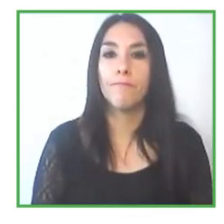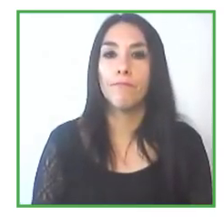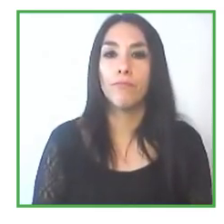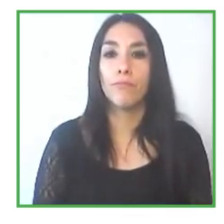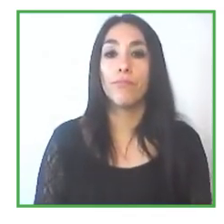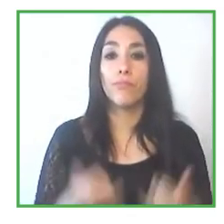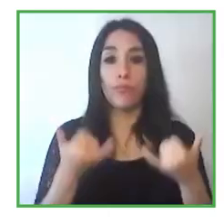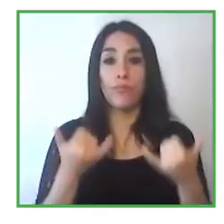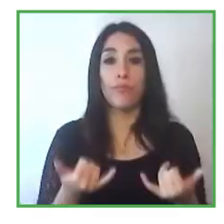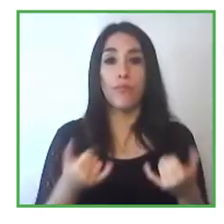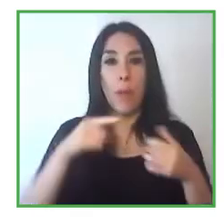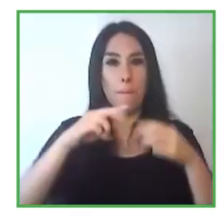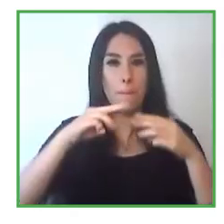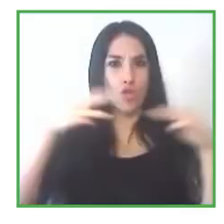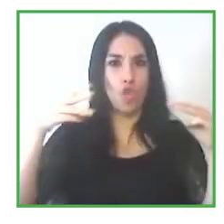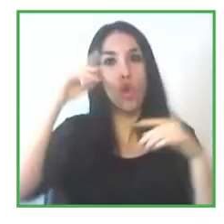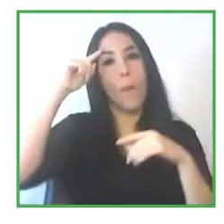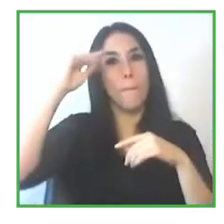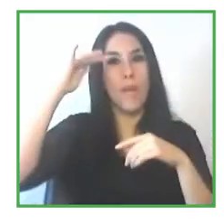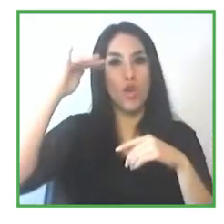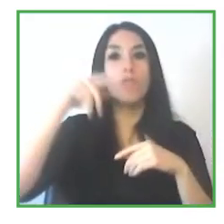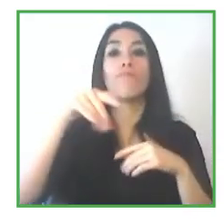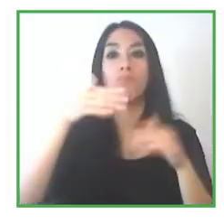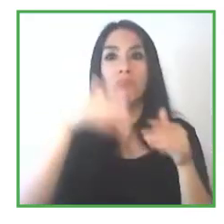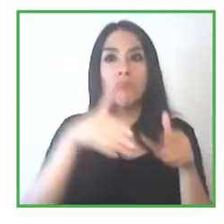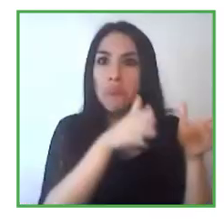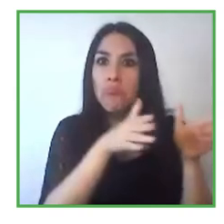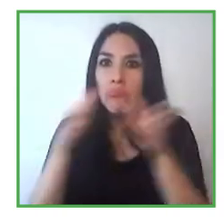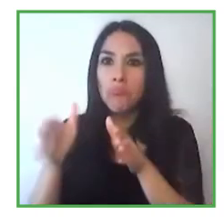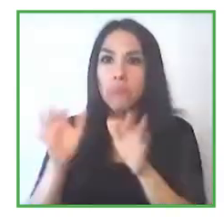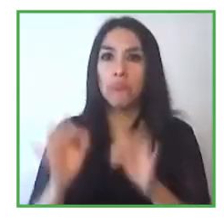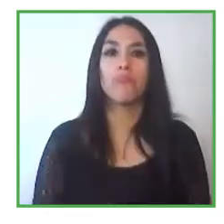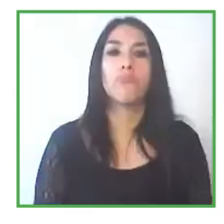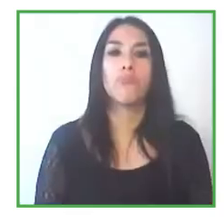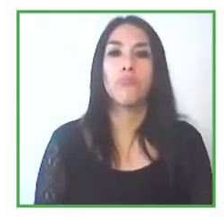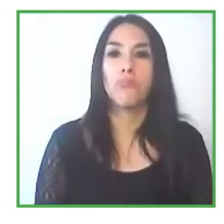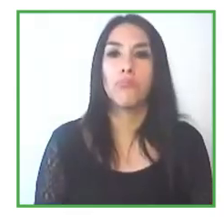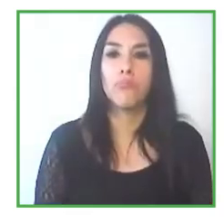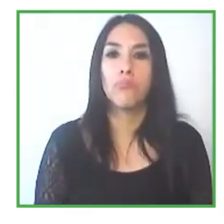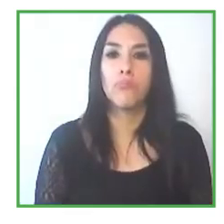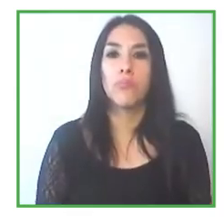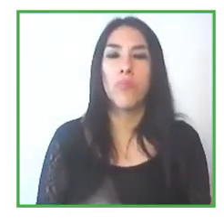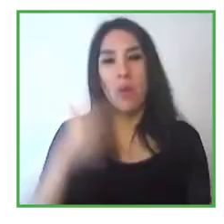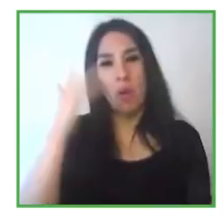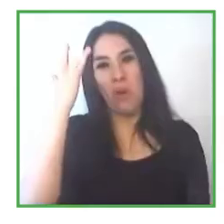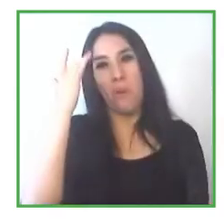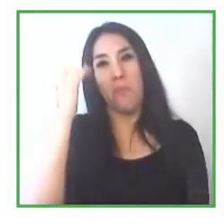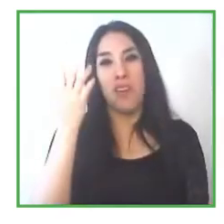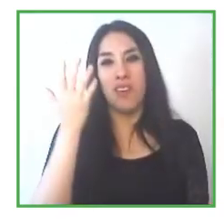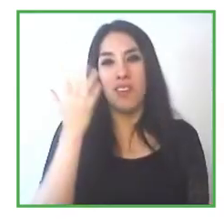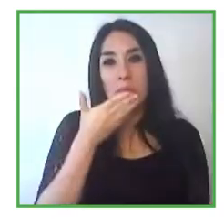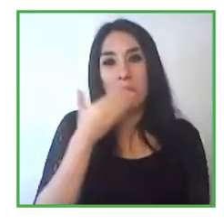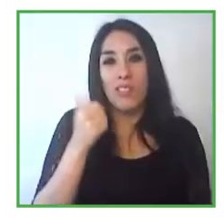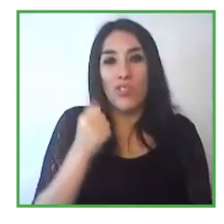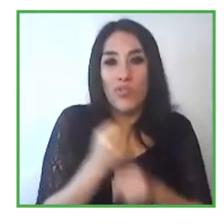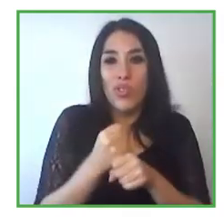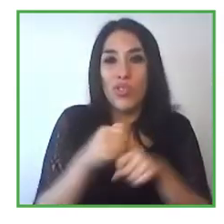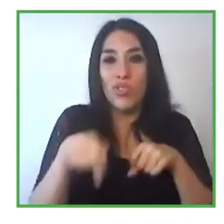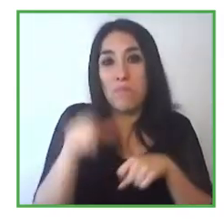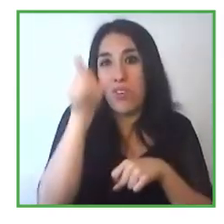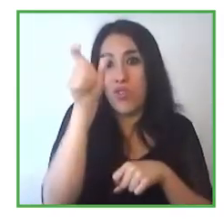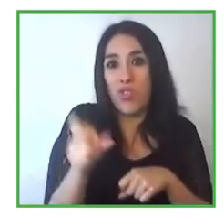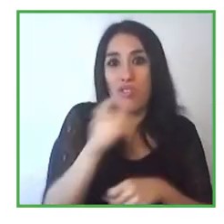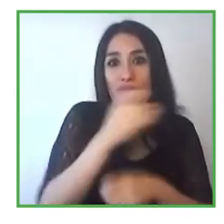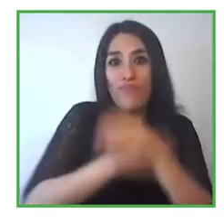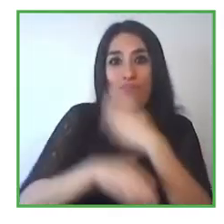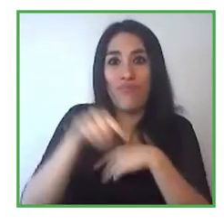step one side the development the development people with disability water side the environment i